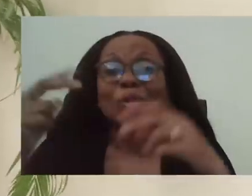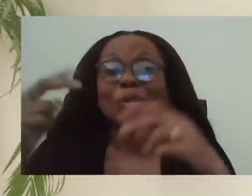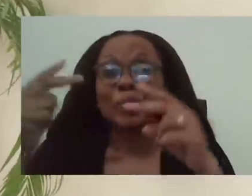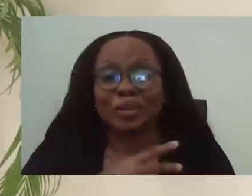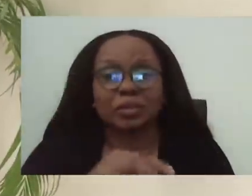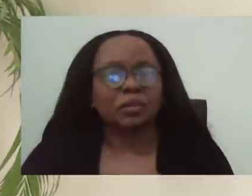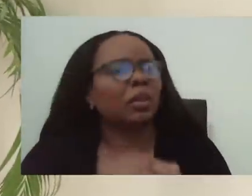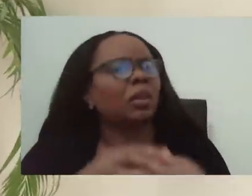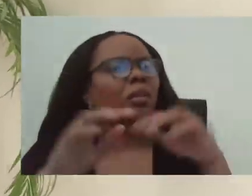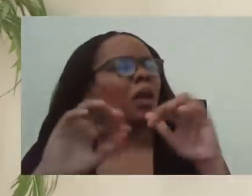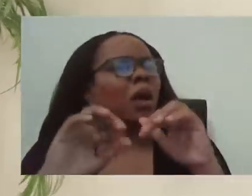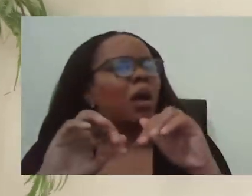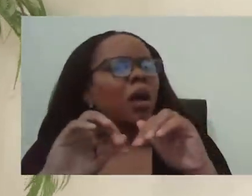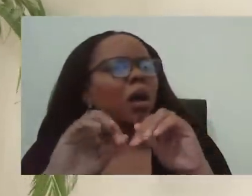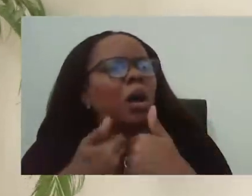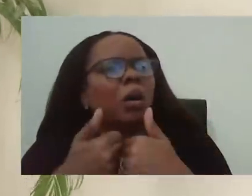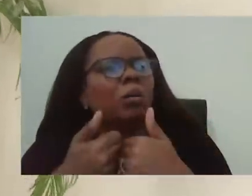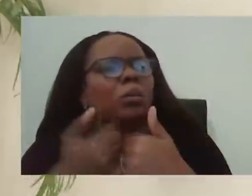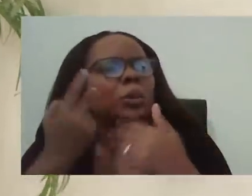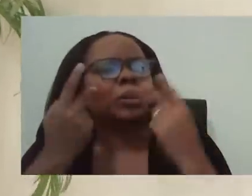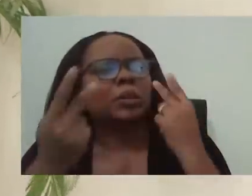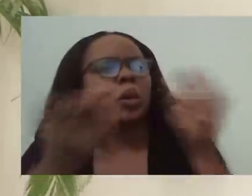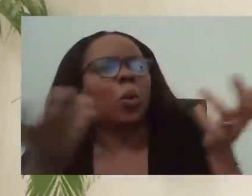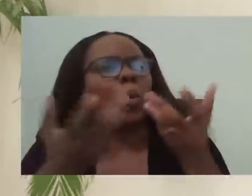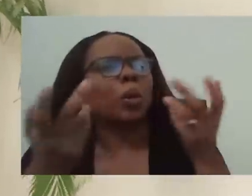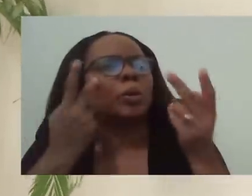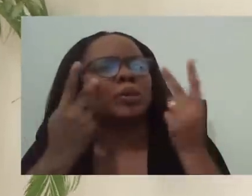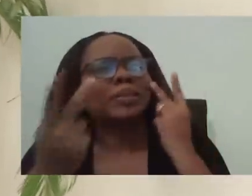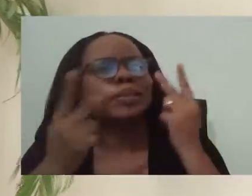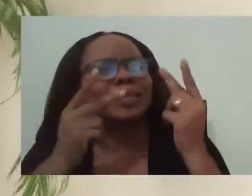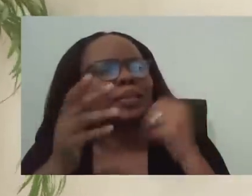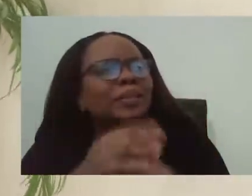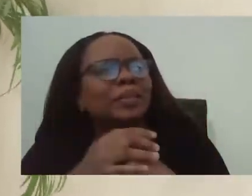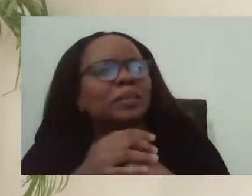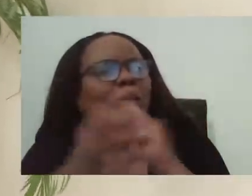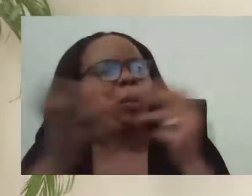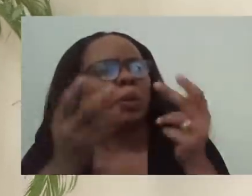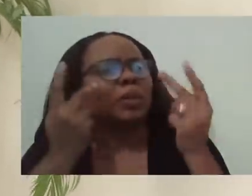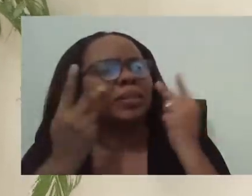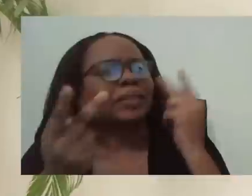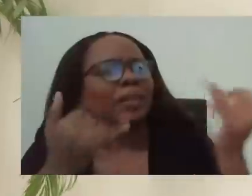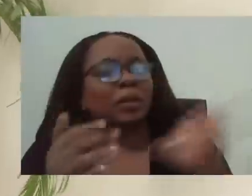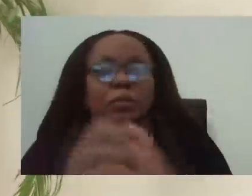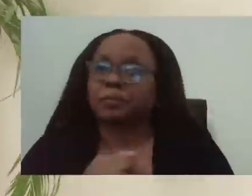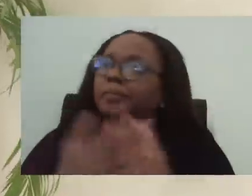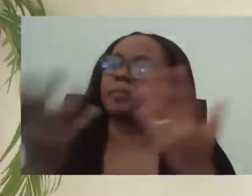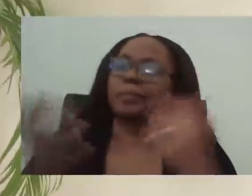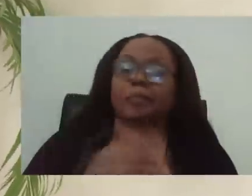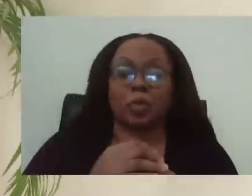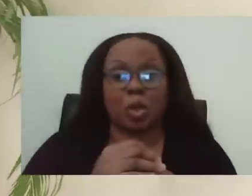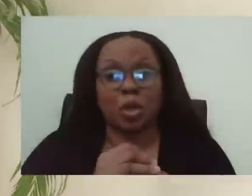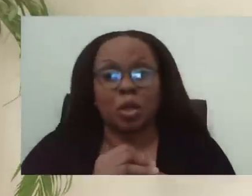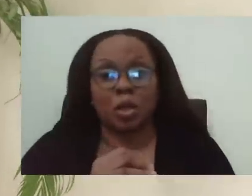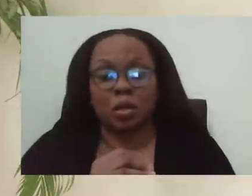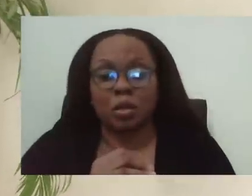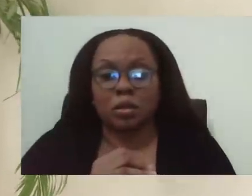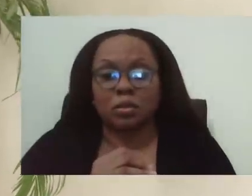So, uh, anecdotally, what we are seeing, uh, in the clinic is that people,